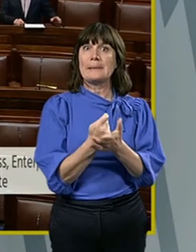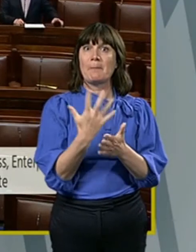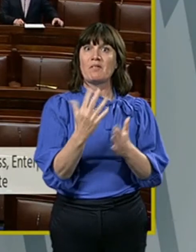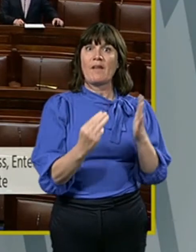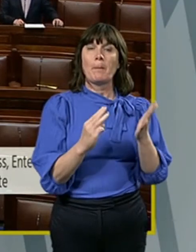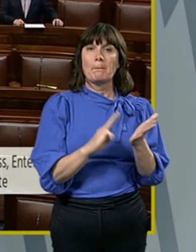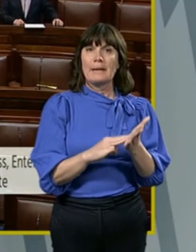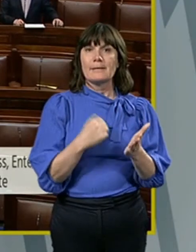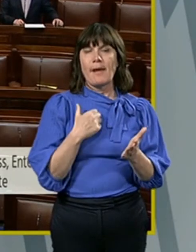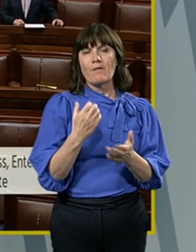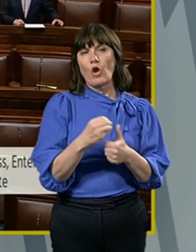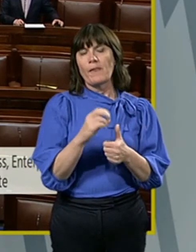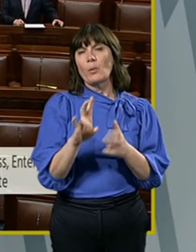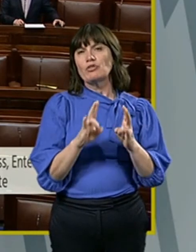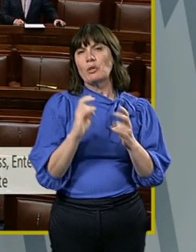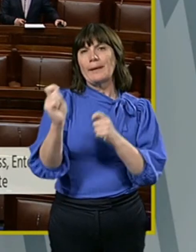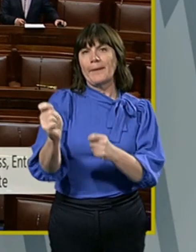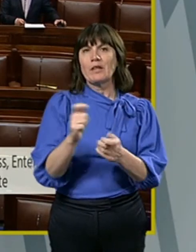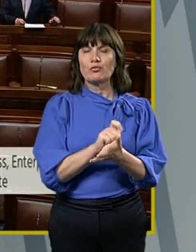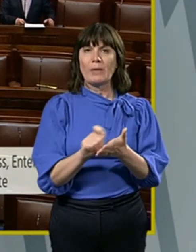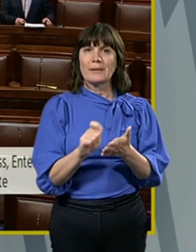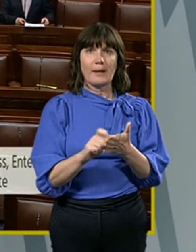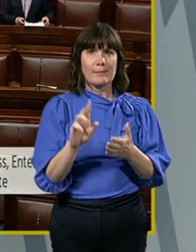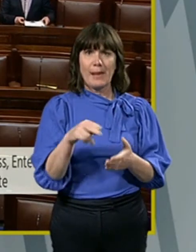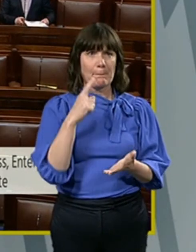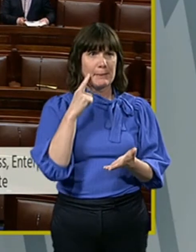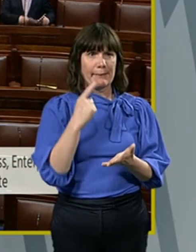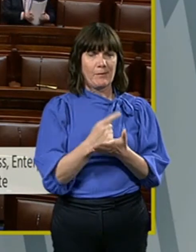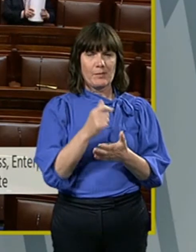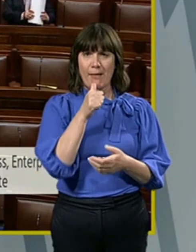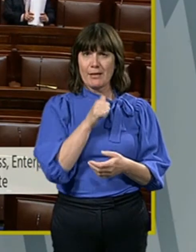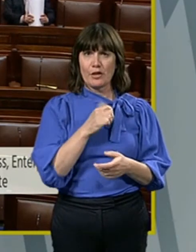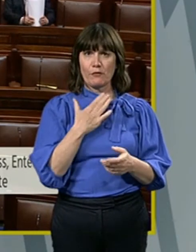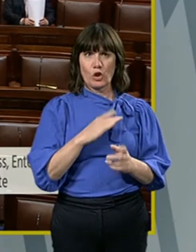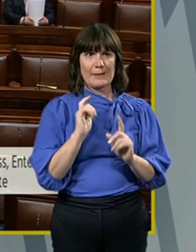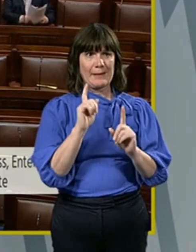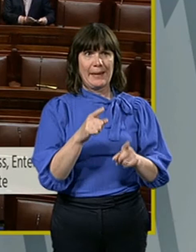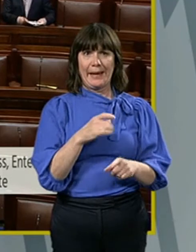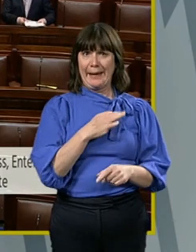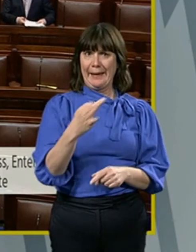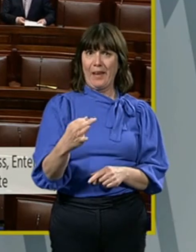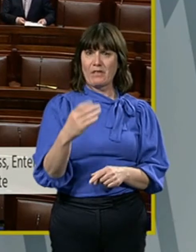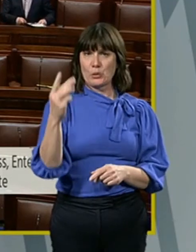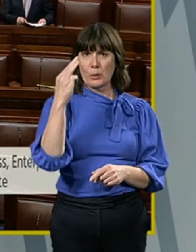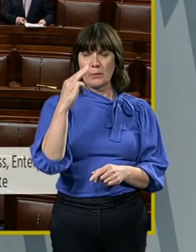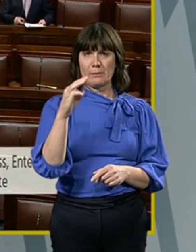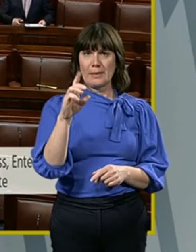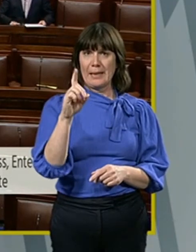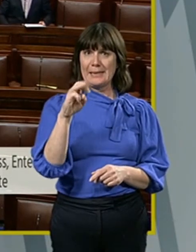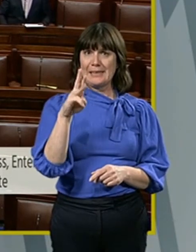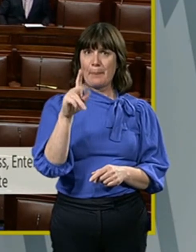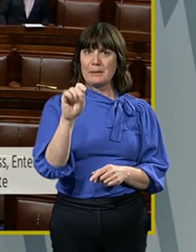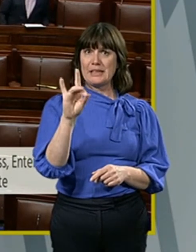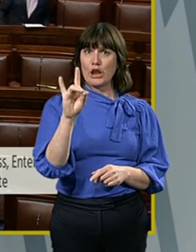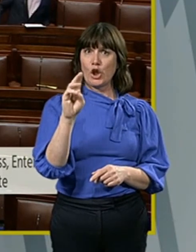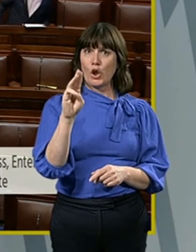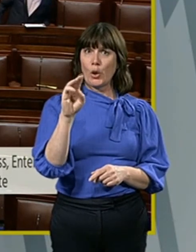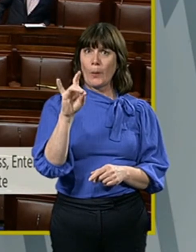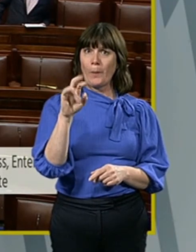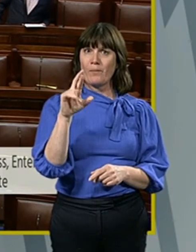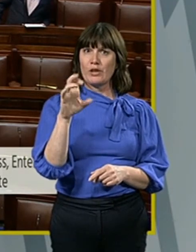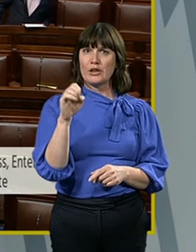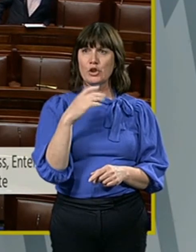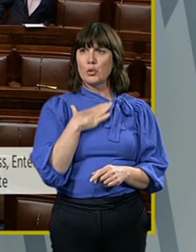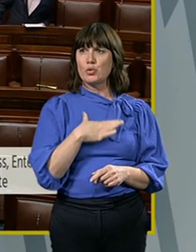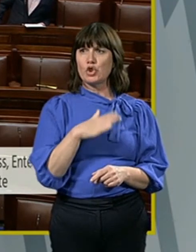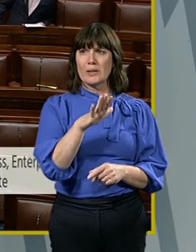I can't believe the answer you have just given to Deputy Humphreys because it is outrageous. You just patronised